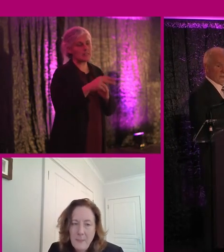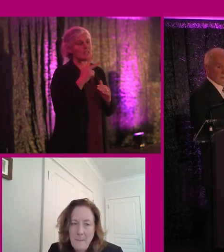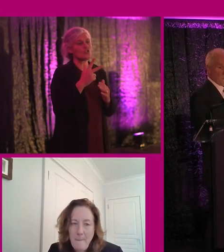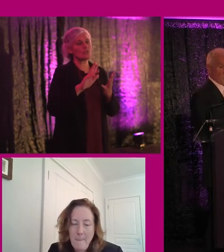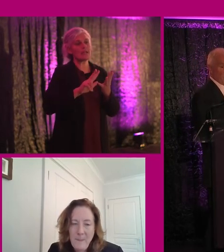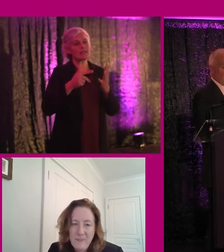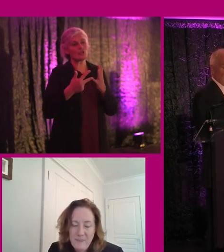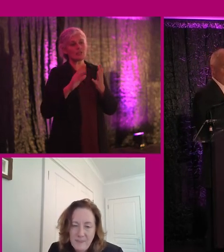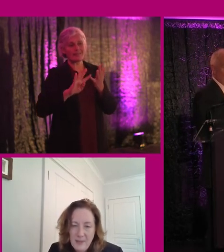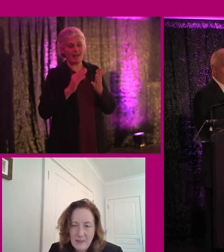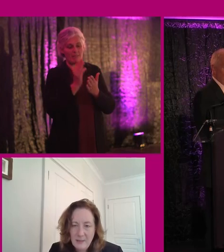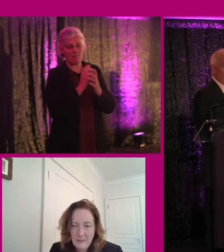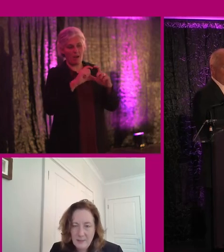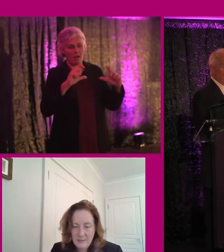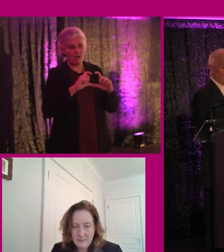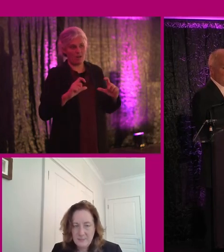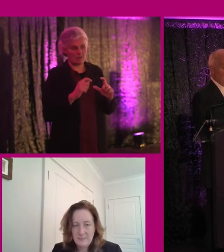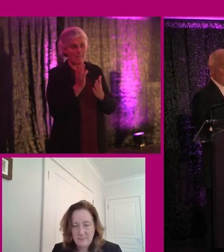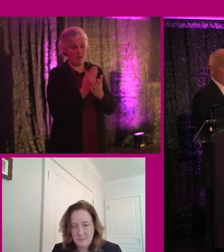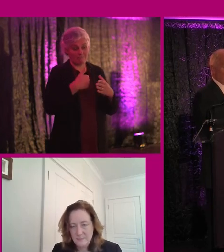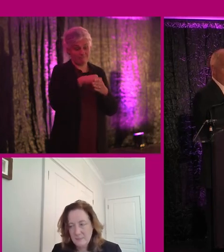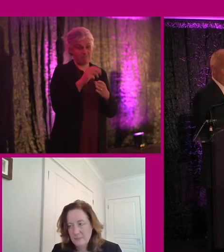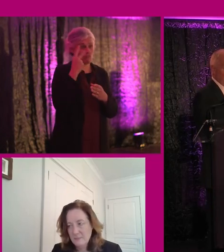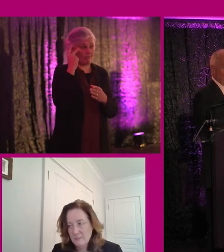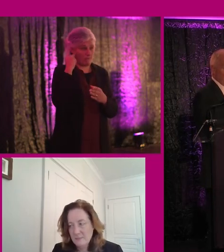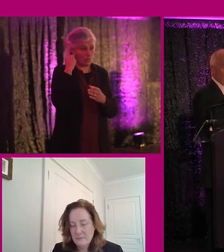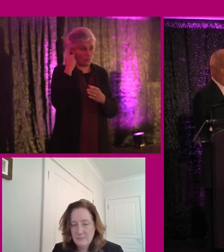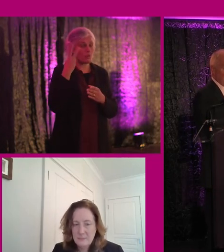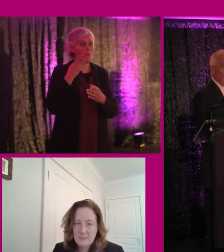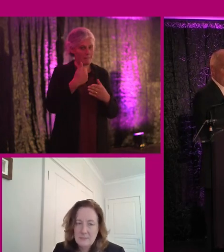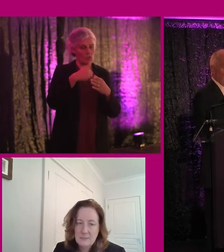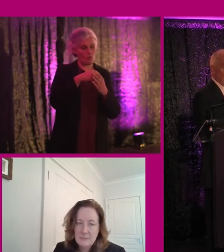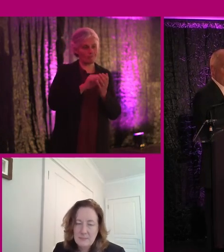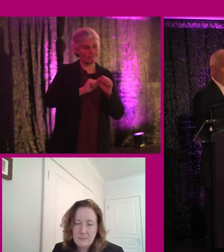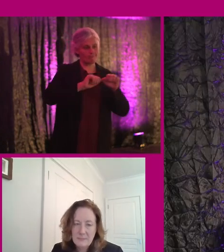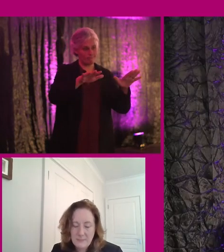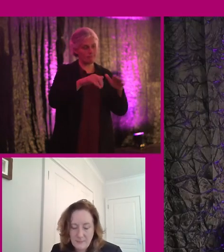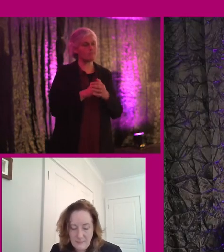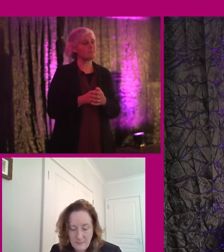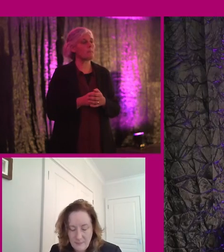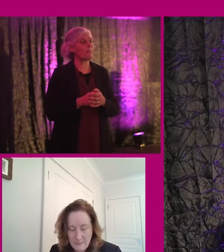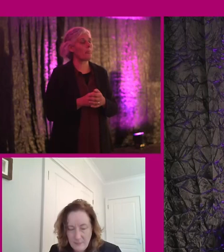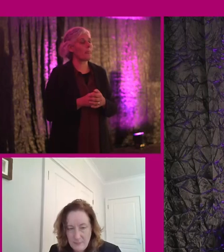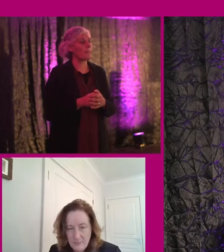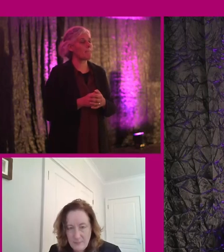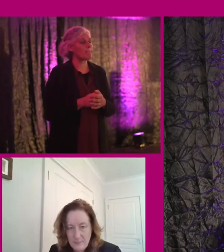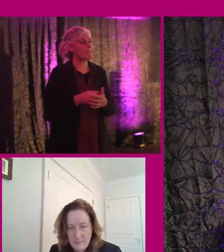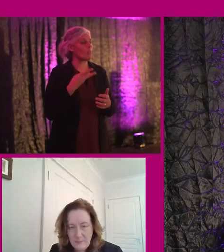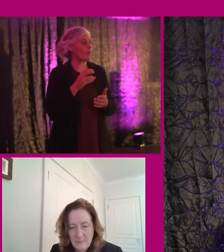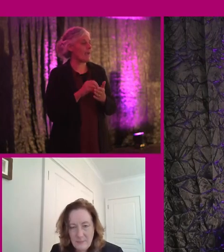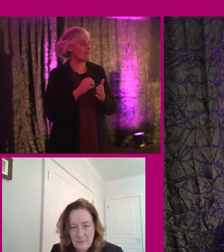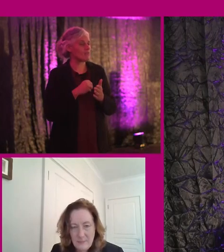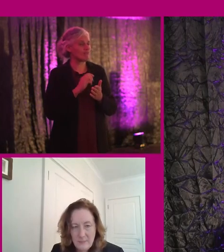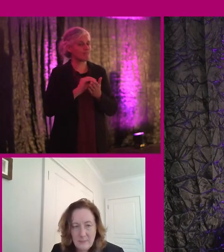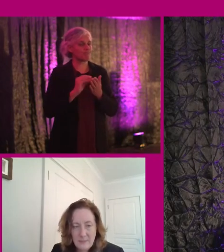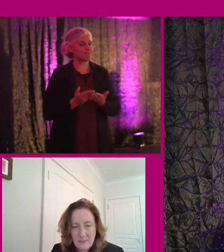39 came up as part of that review, should they be included. It would be, we would have to write